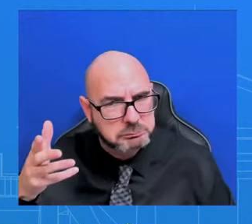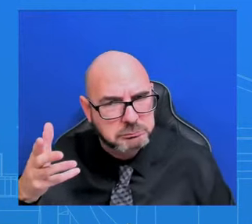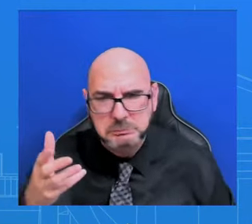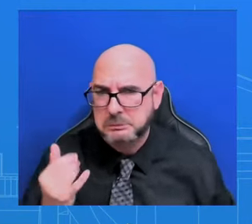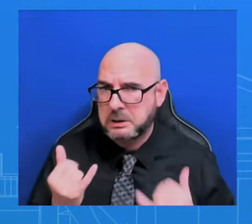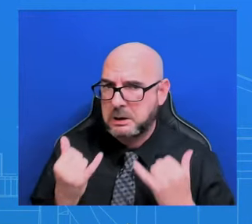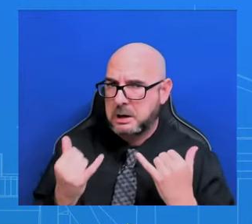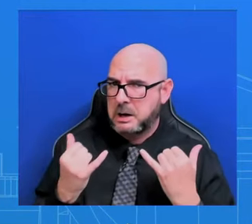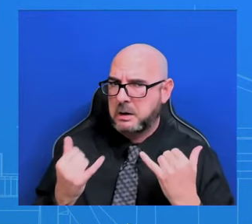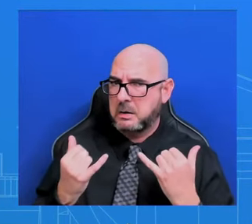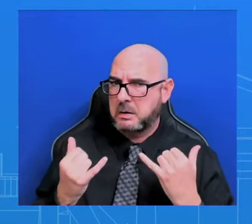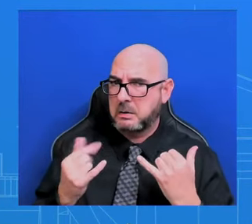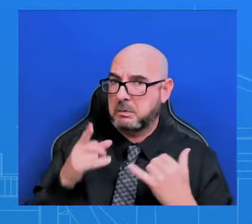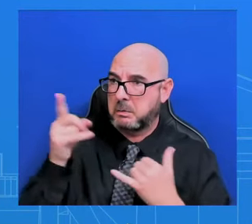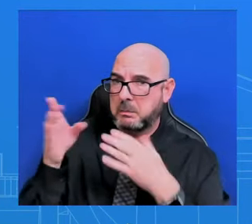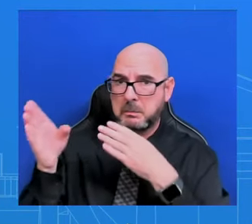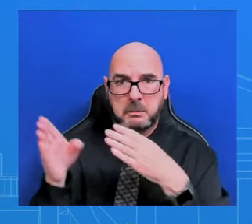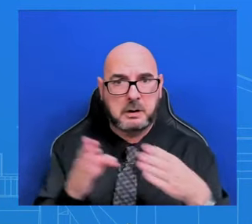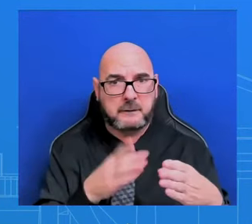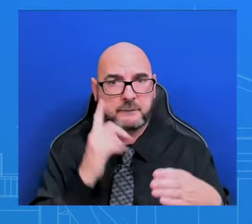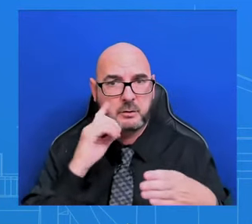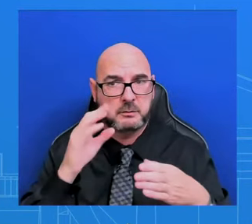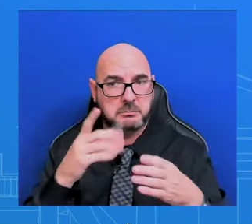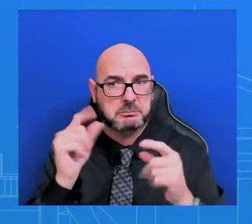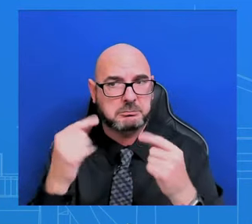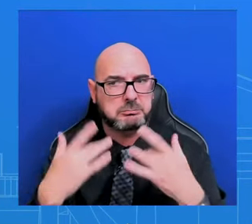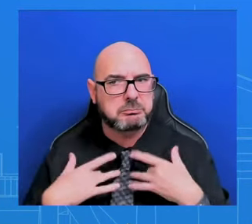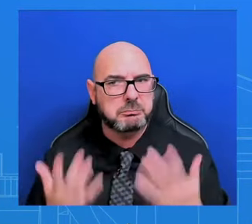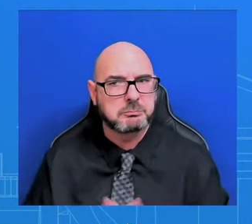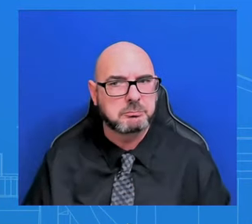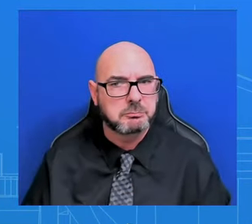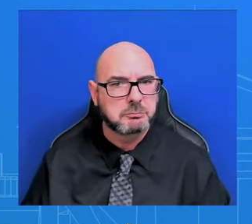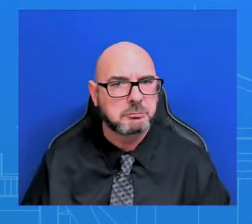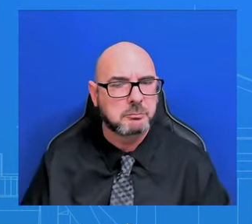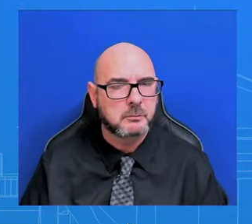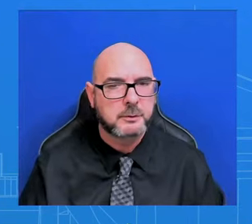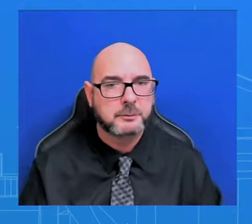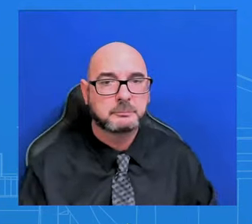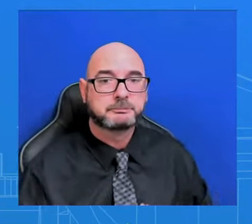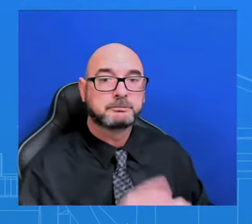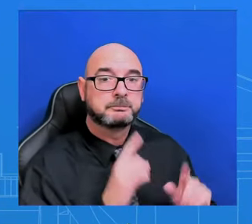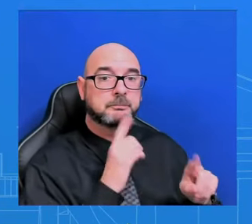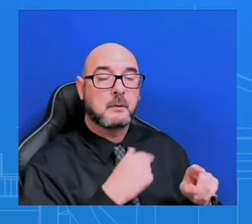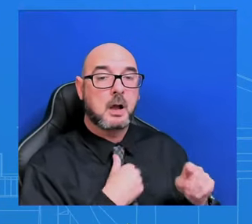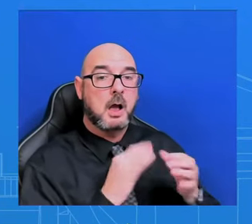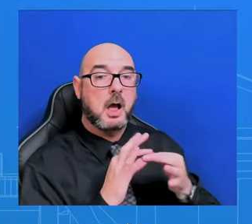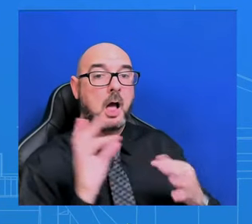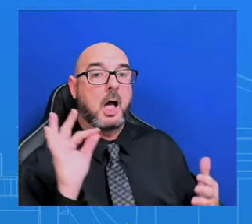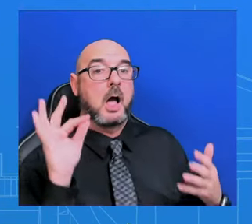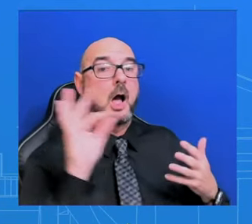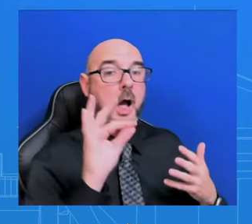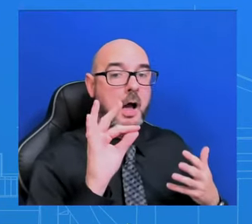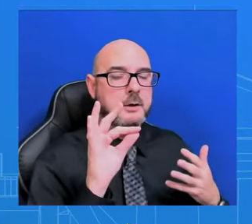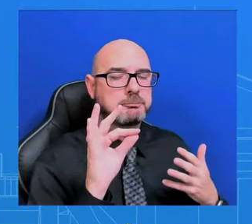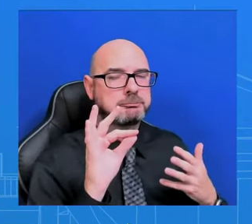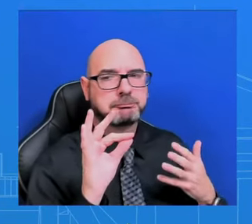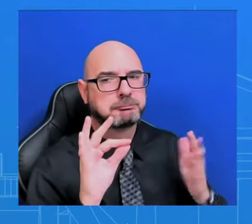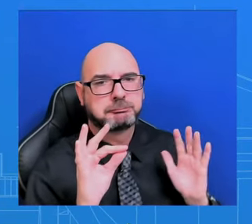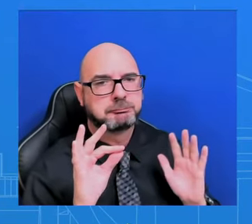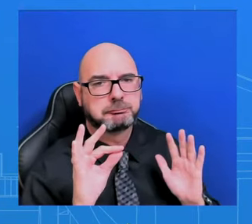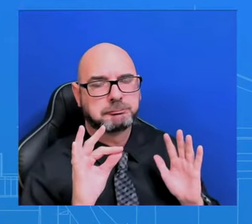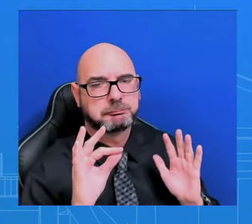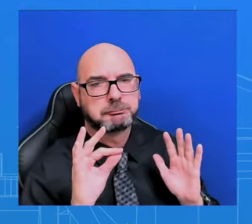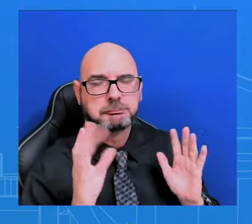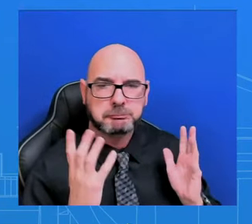that underway? So I can't speak of a conversation specifically on, that we've had with legislators. We talk to